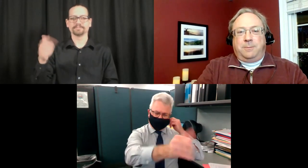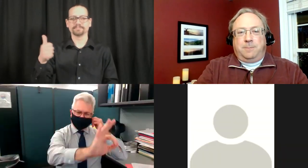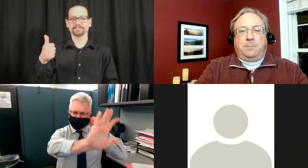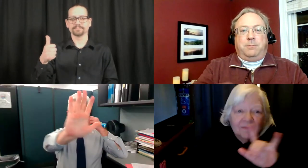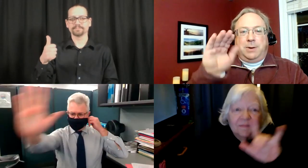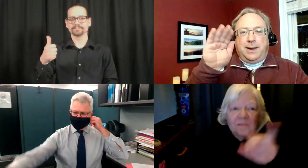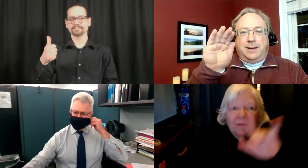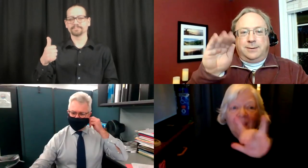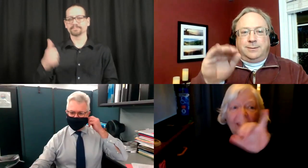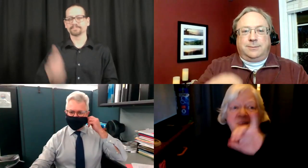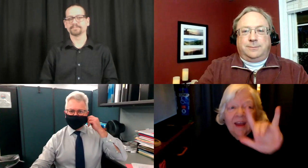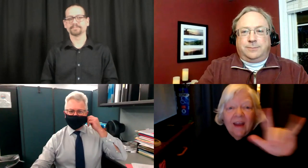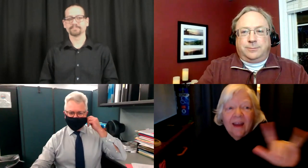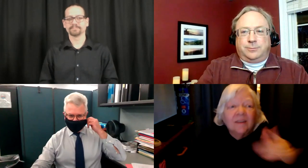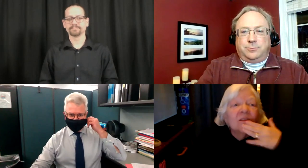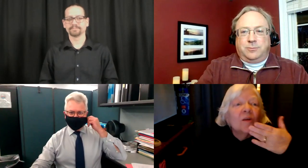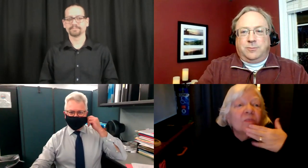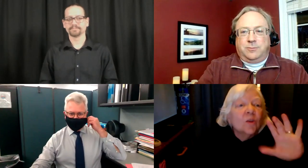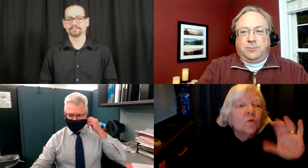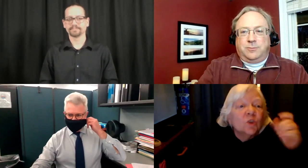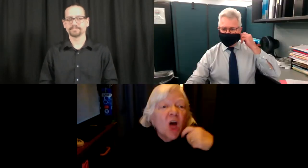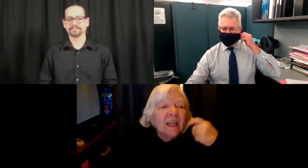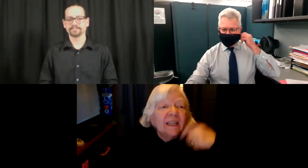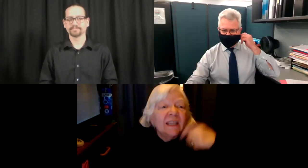you and thank you charlie bye-bye and